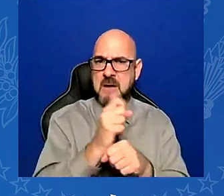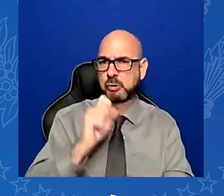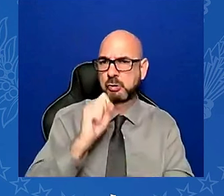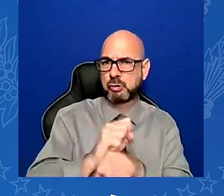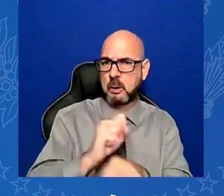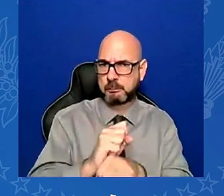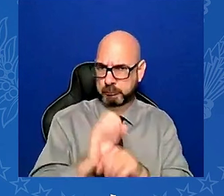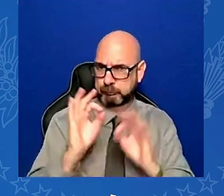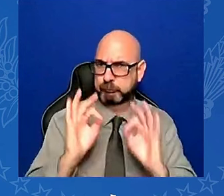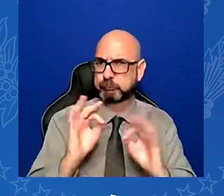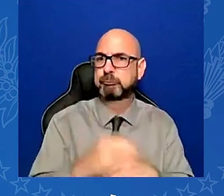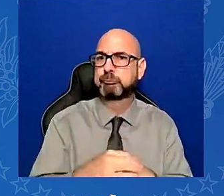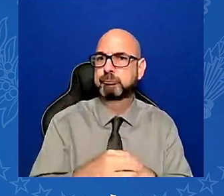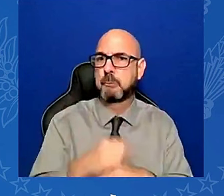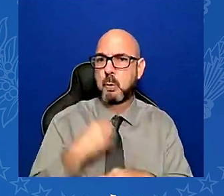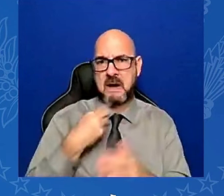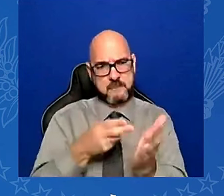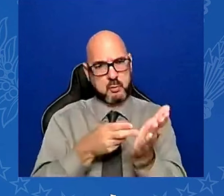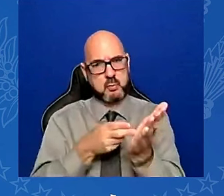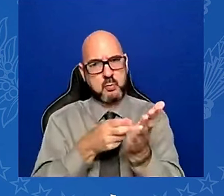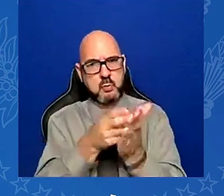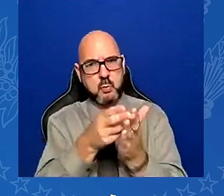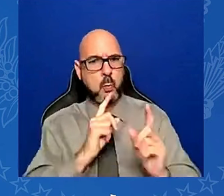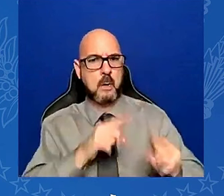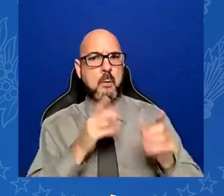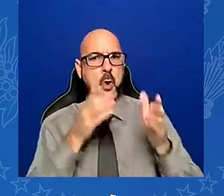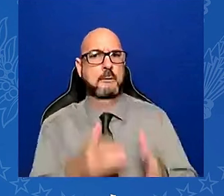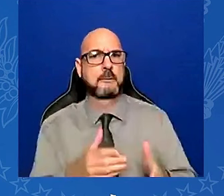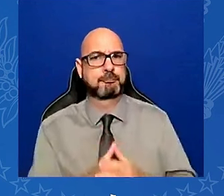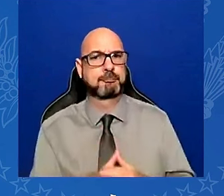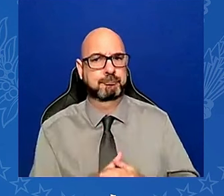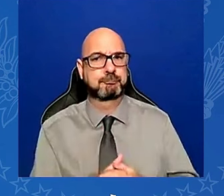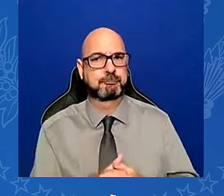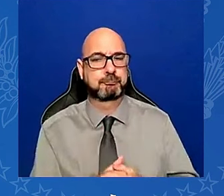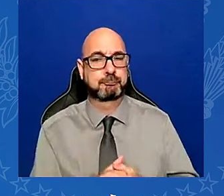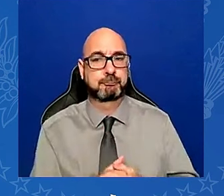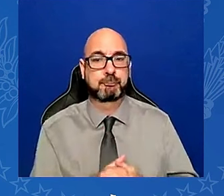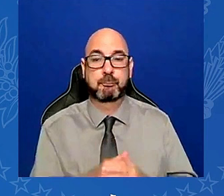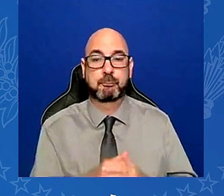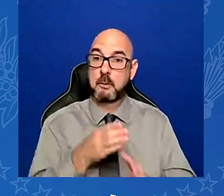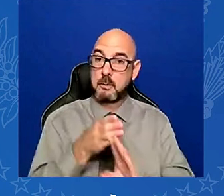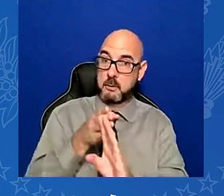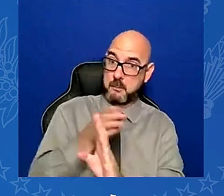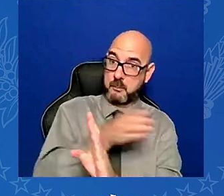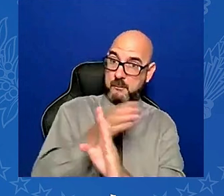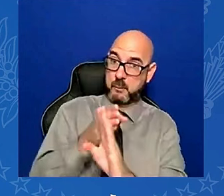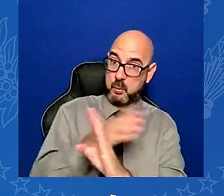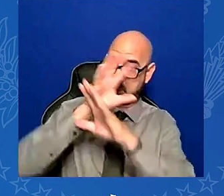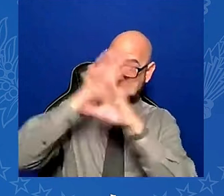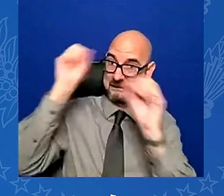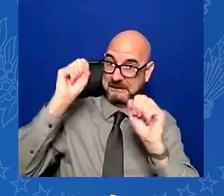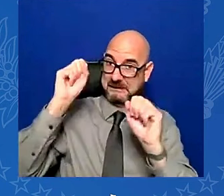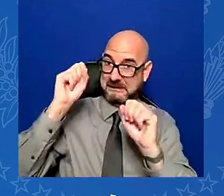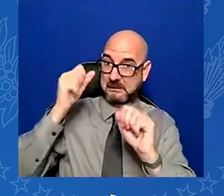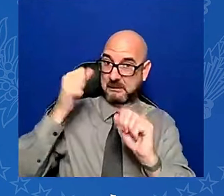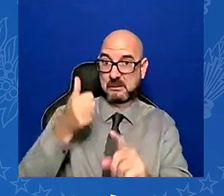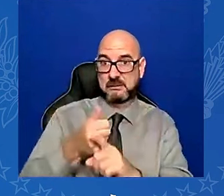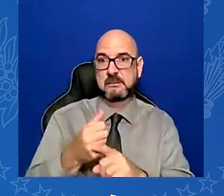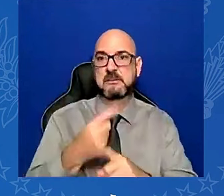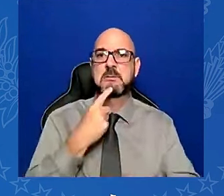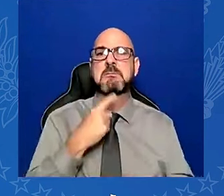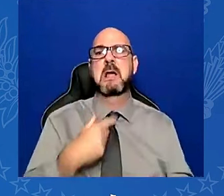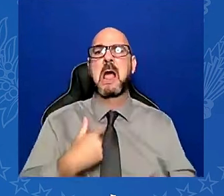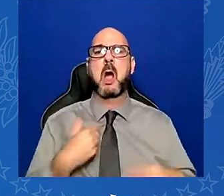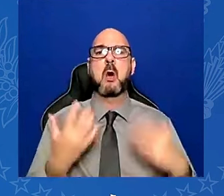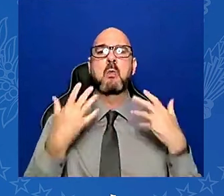He said he wants to be a dictator on day one and so much more. He tells supporters he is their revenge